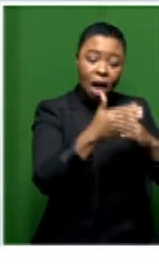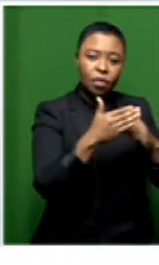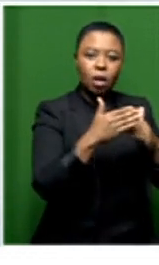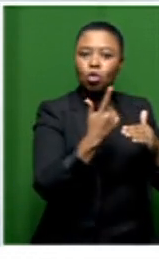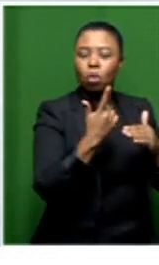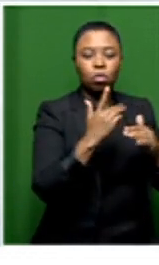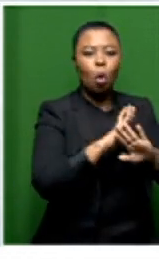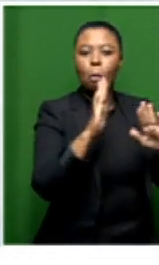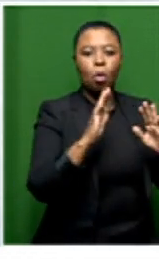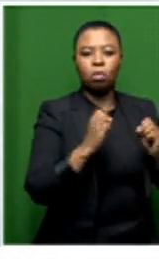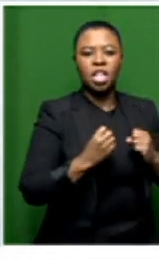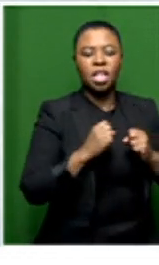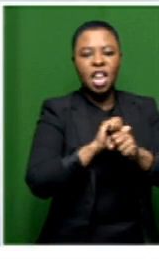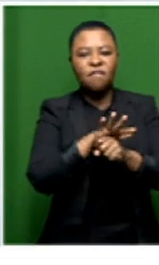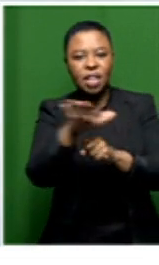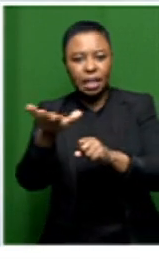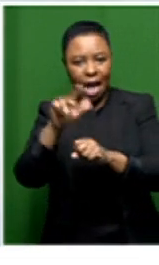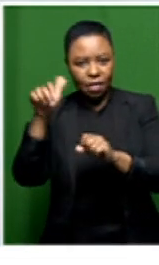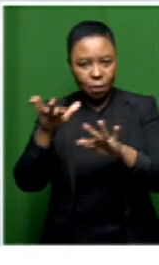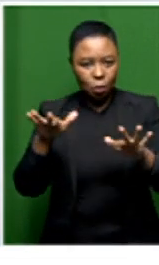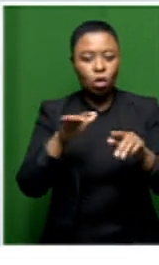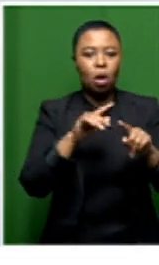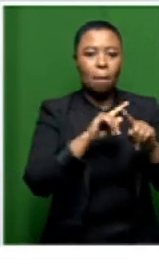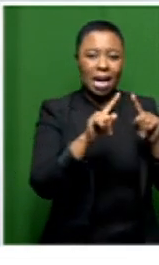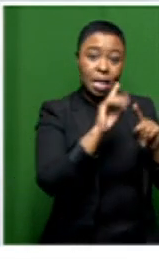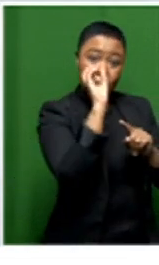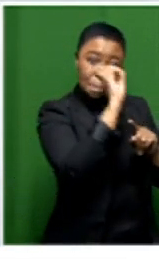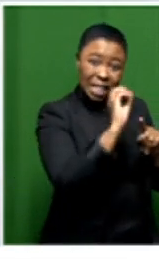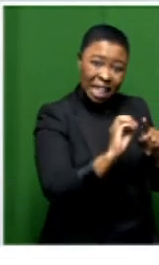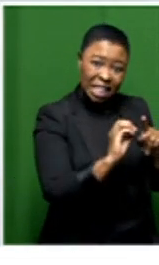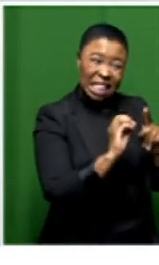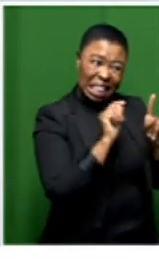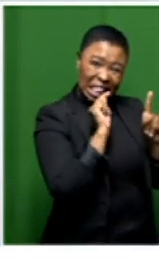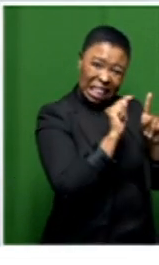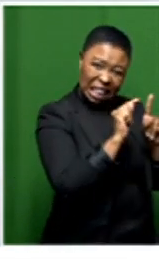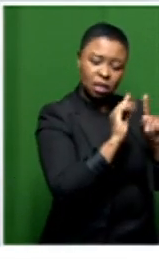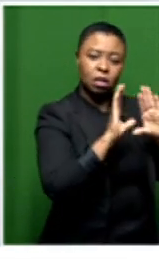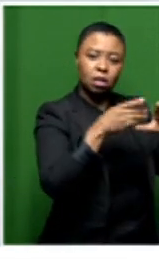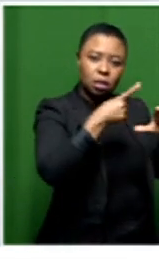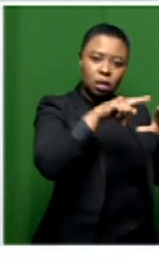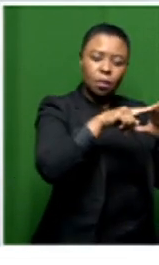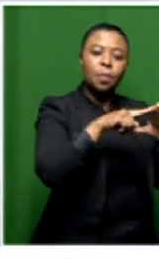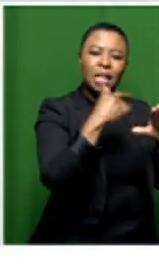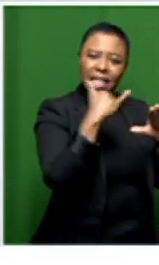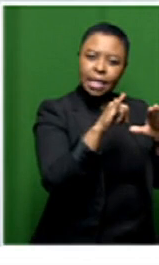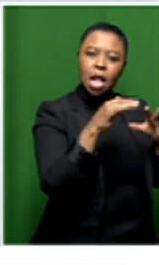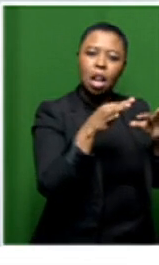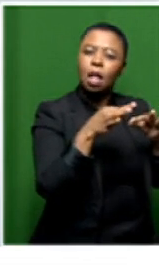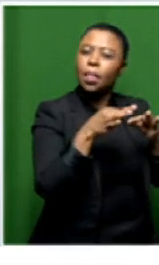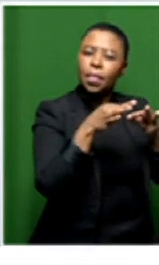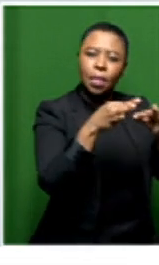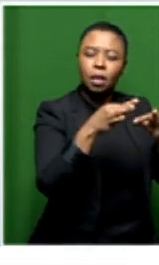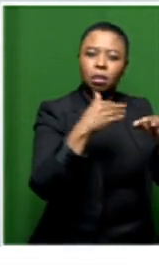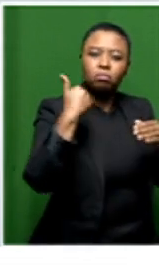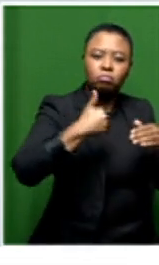infectious anymore unfortunately then there's this percentage of individuals that may still have lingering symptoms for a few